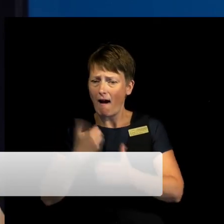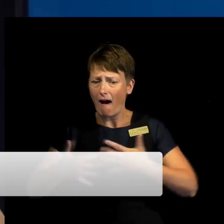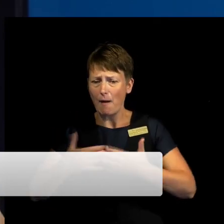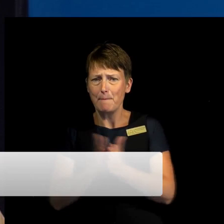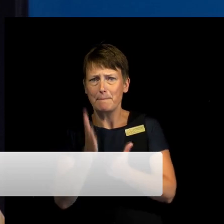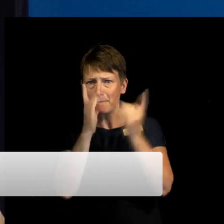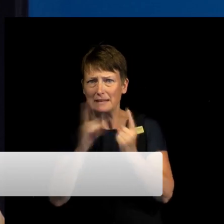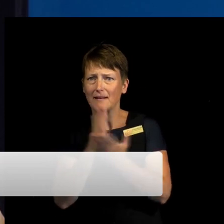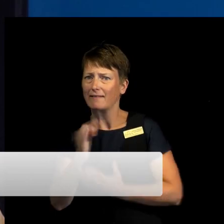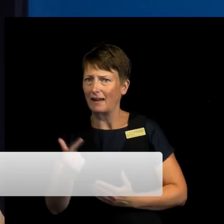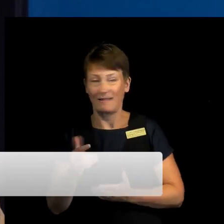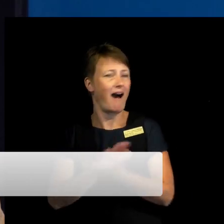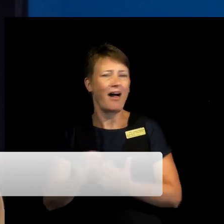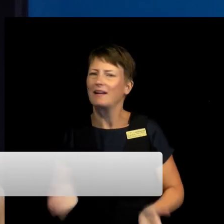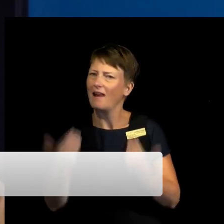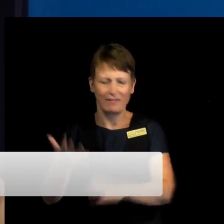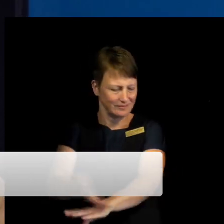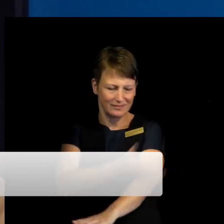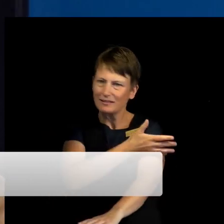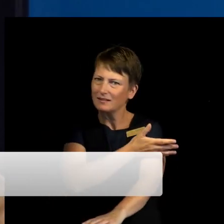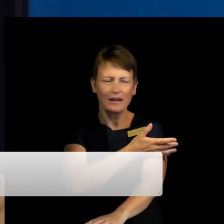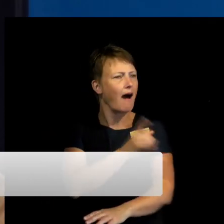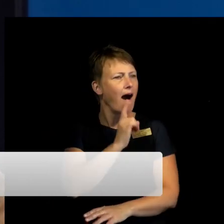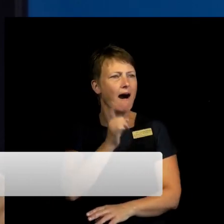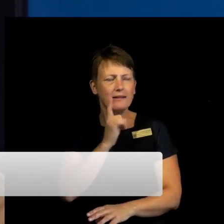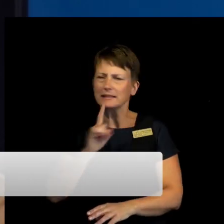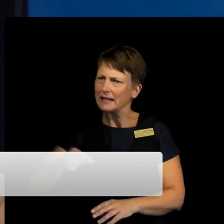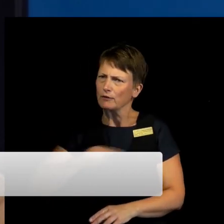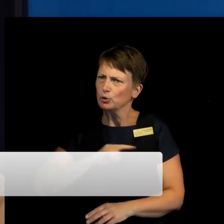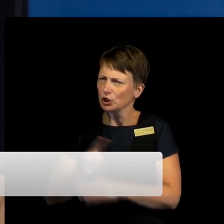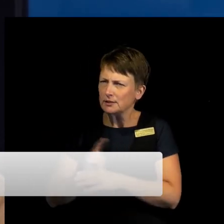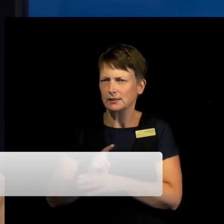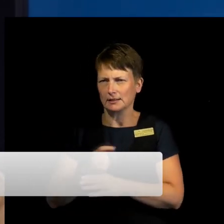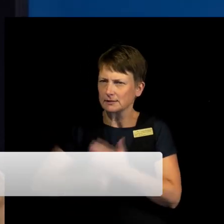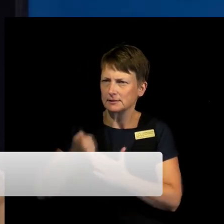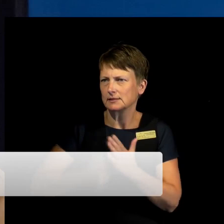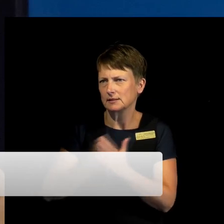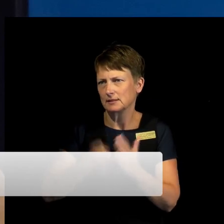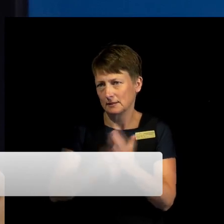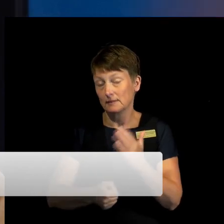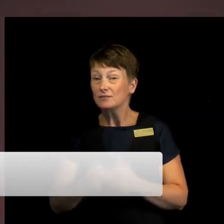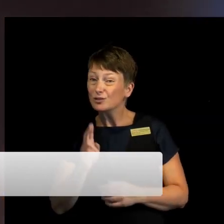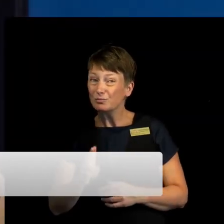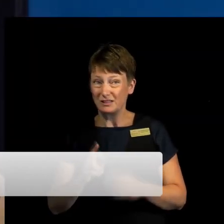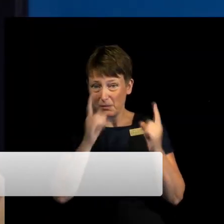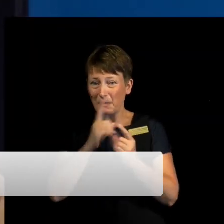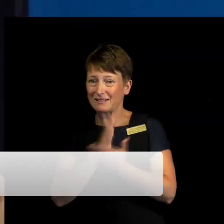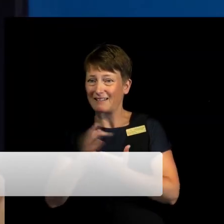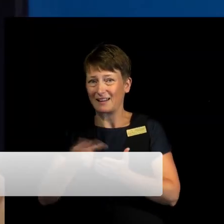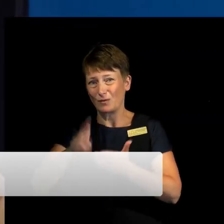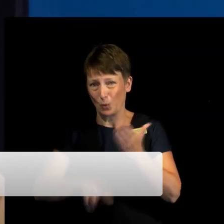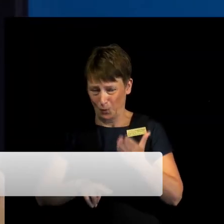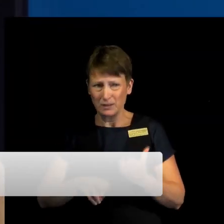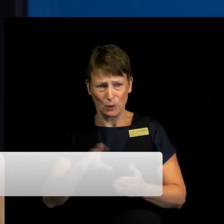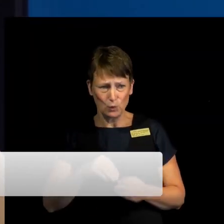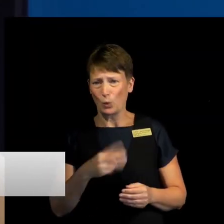an effort. Remember that it took 20 years to transform the UN declaration into legally binding conventions. It was